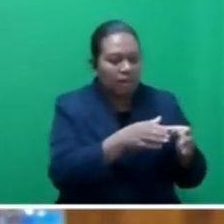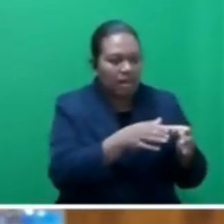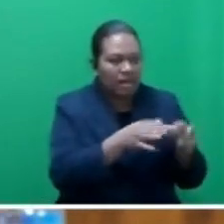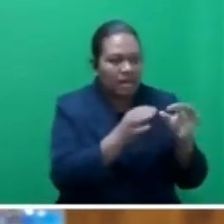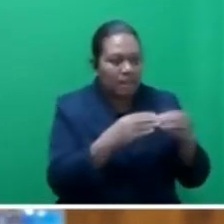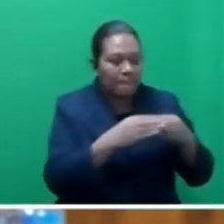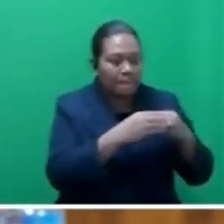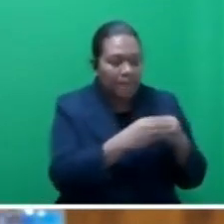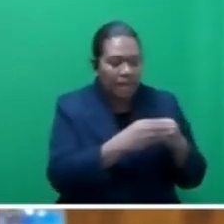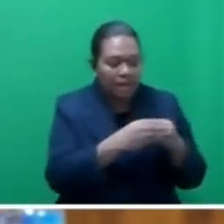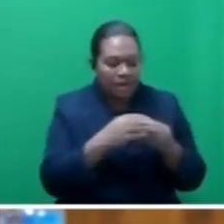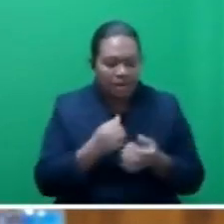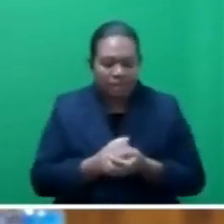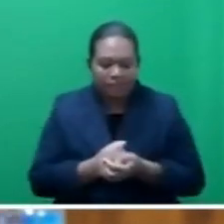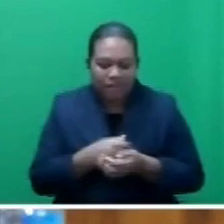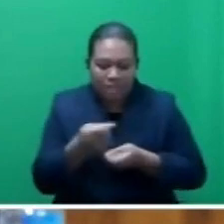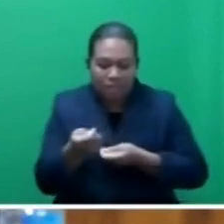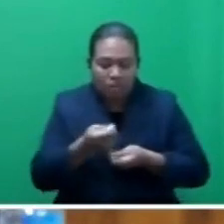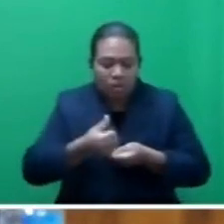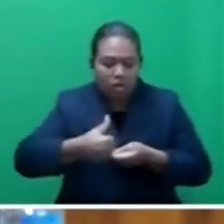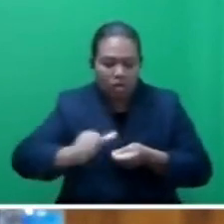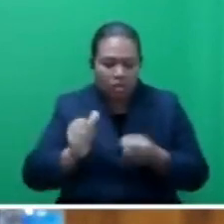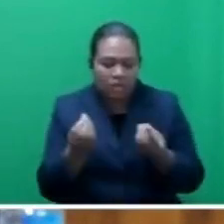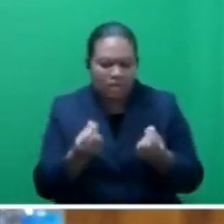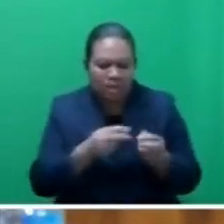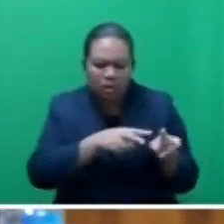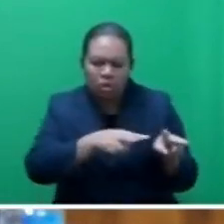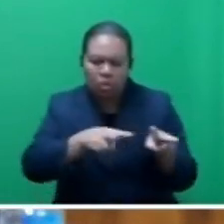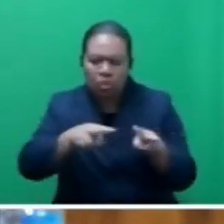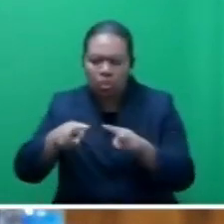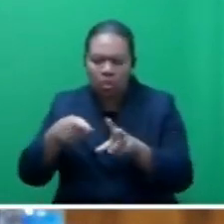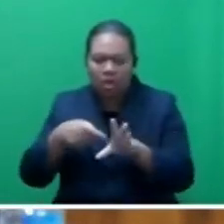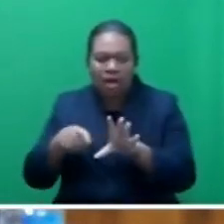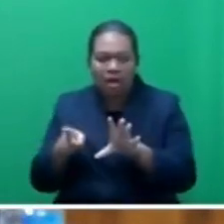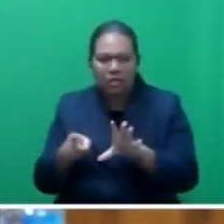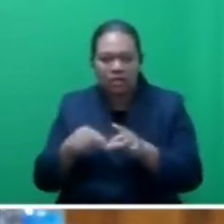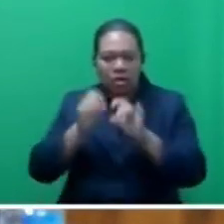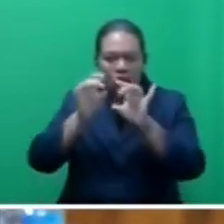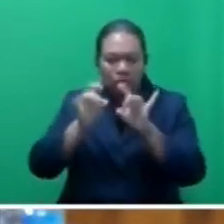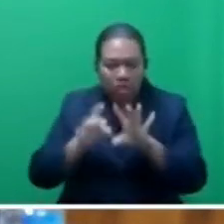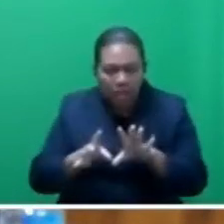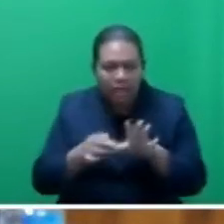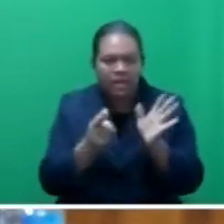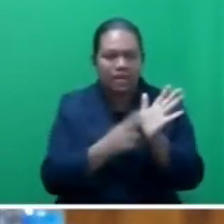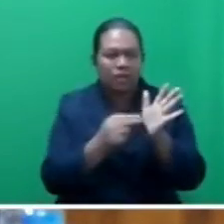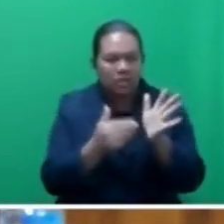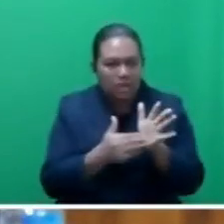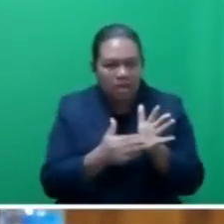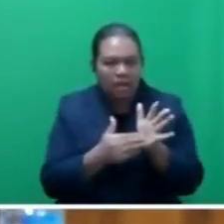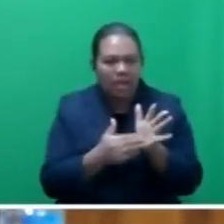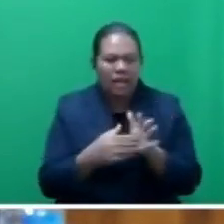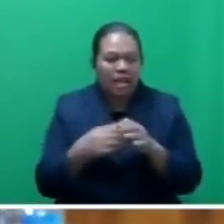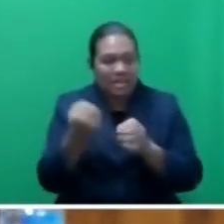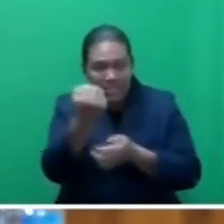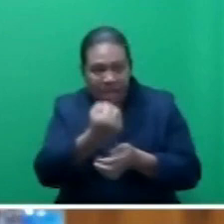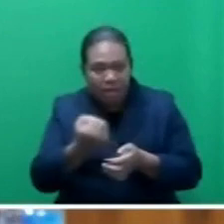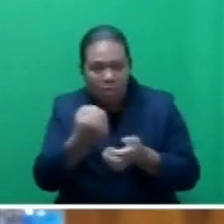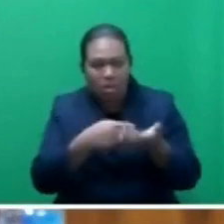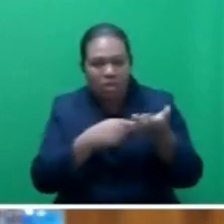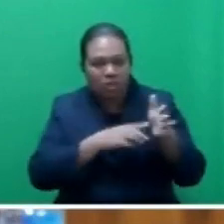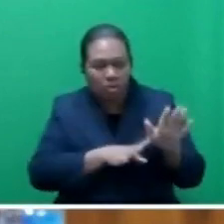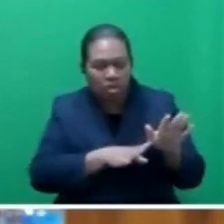investors who have put this pool of money, looking around whether I should invest in Australia, New Zealand, America, or Fiji, or Samoa, or Tonga?